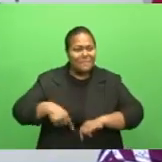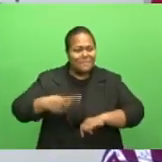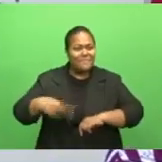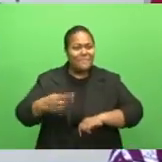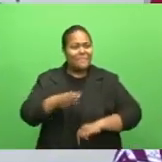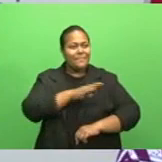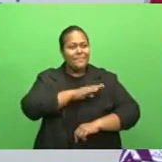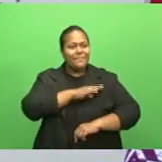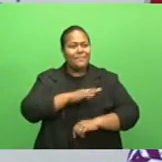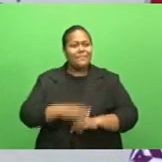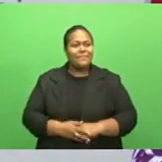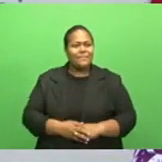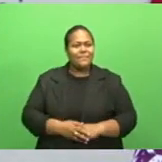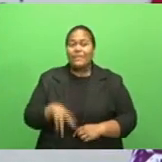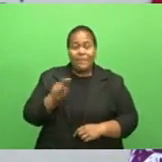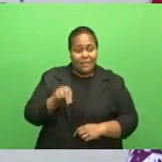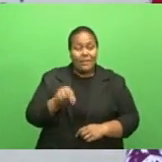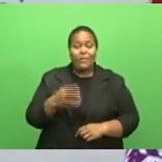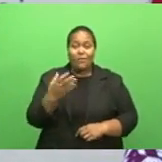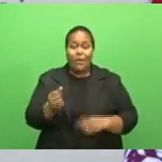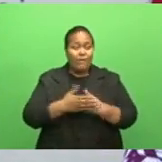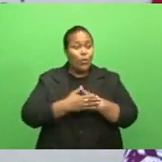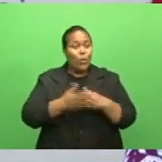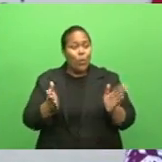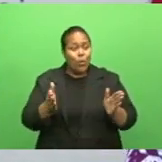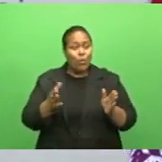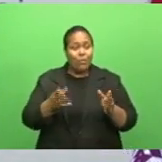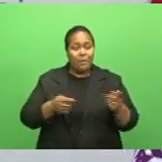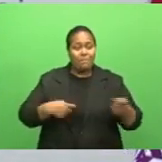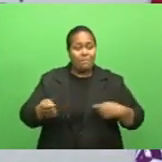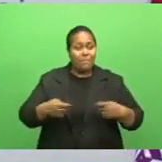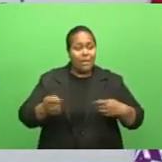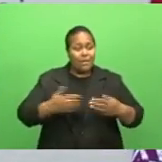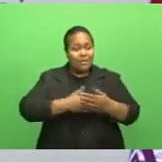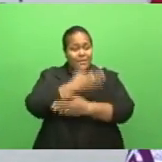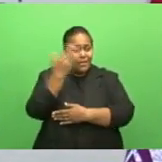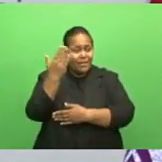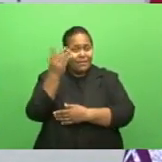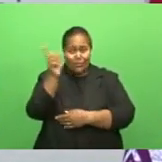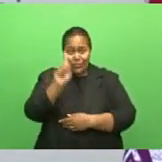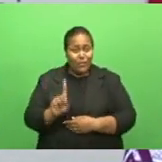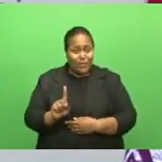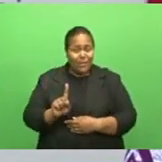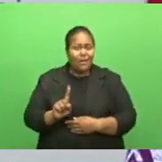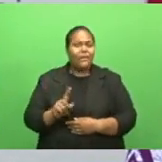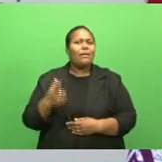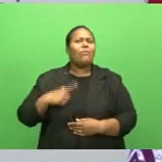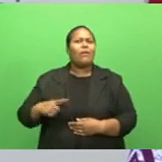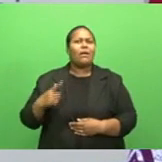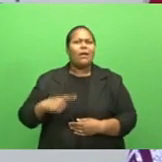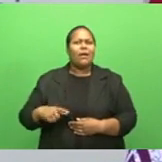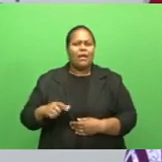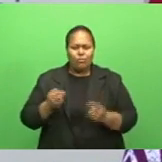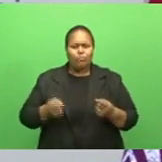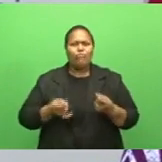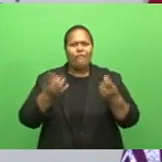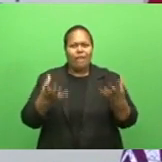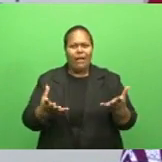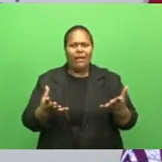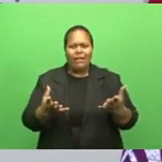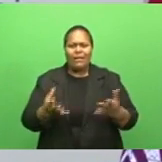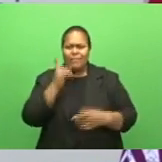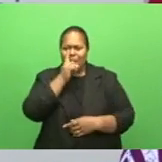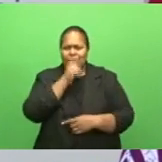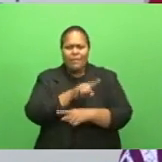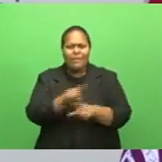idea of having an open market day, such as today's event, was initiated to provide a platform for our unemployed Fijians